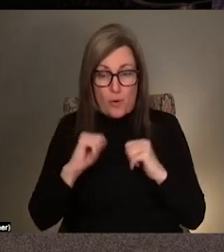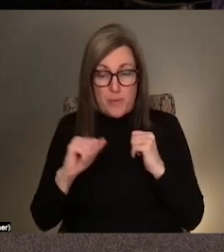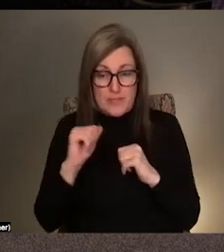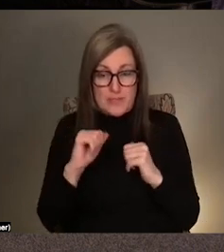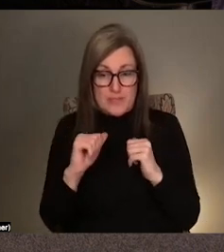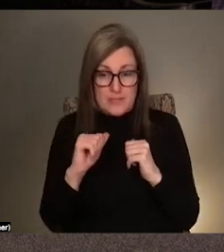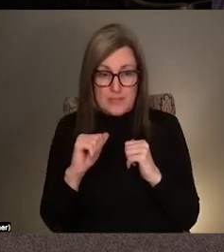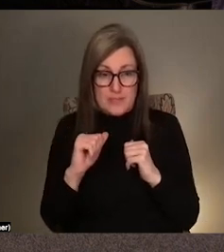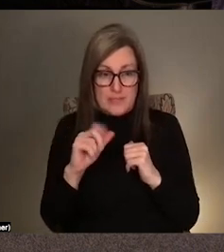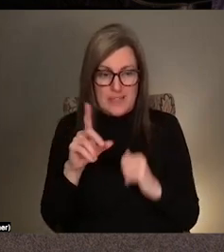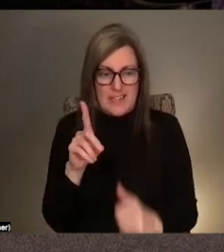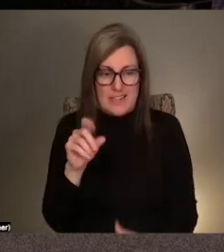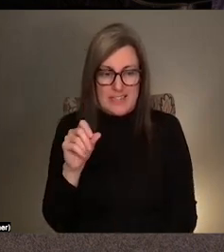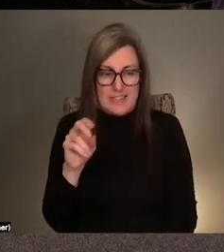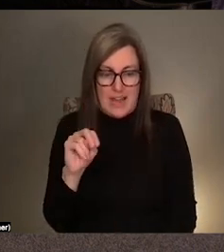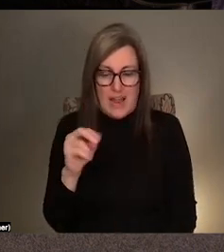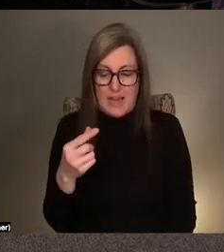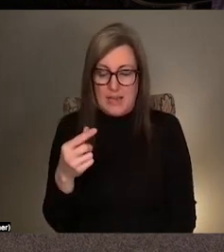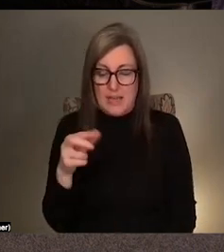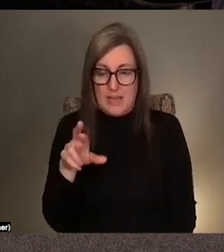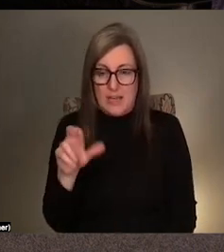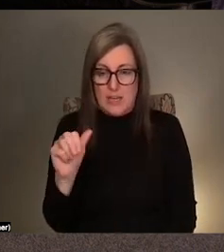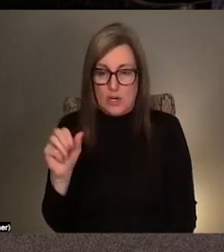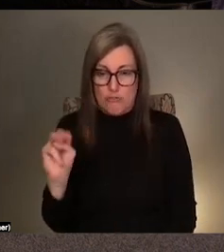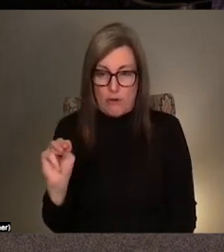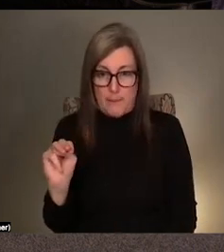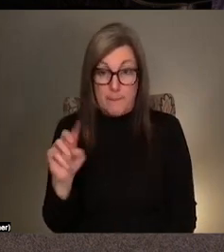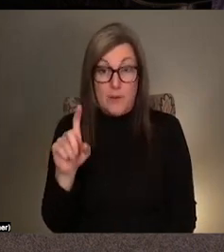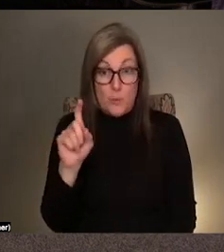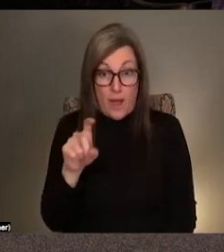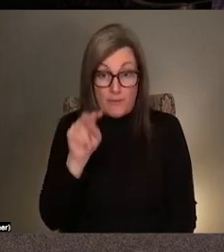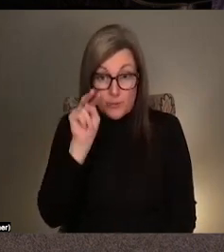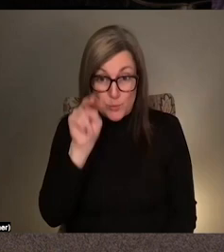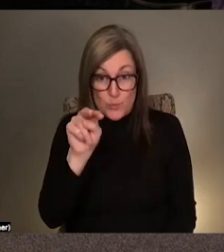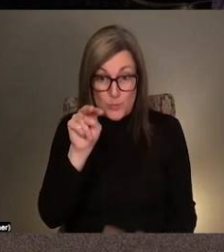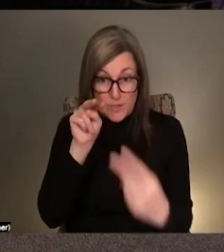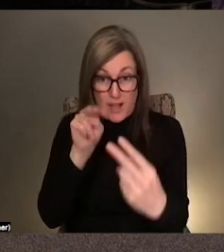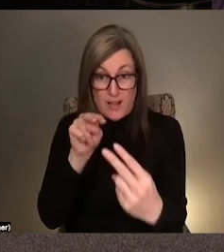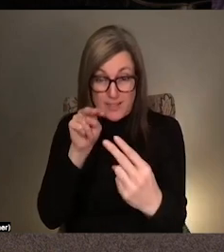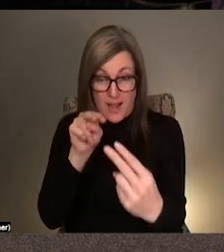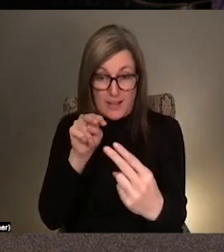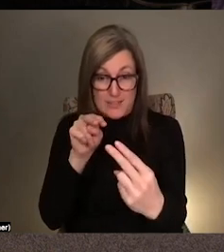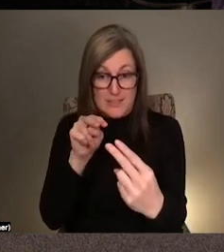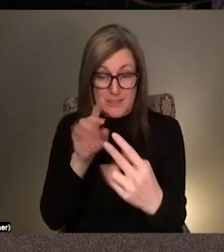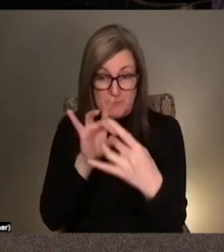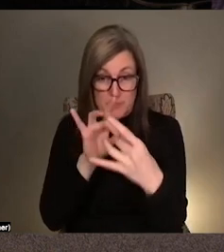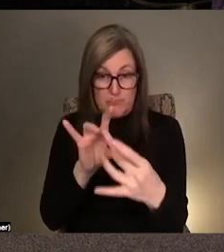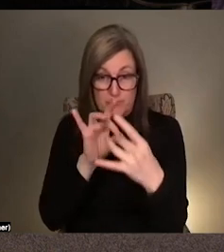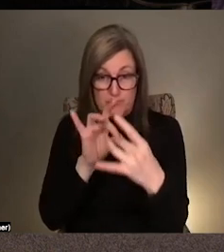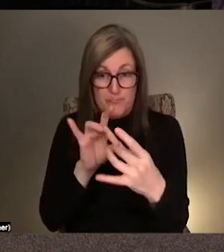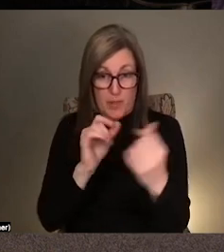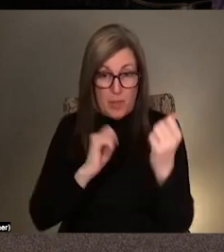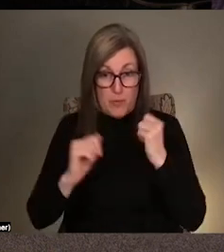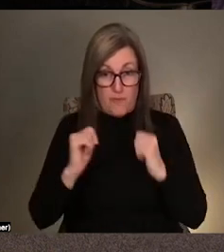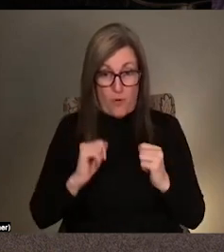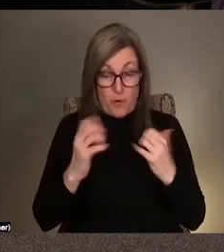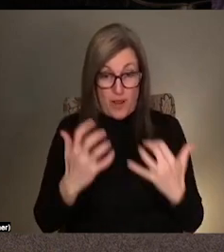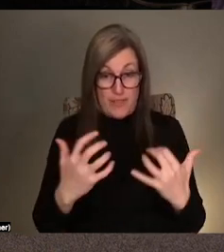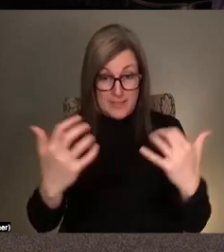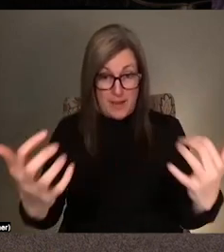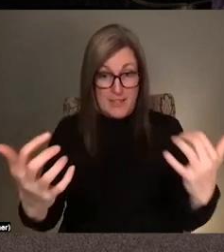you know, Dan Graham's work where it's basically about maintaining like constant contact, you know, between the performer and the spectator.